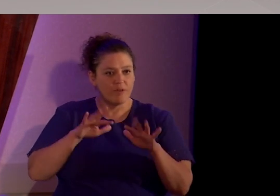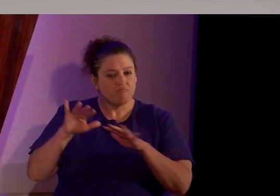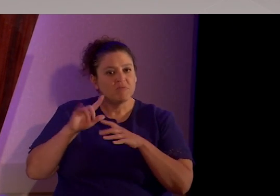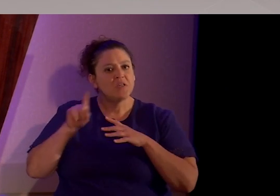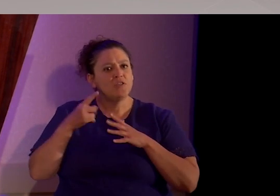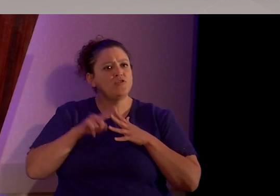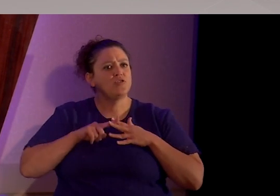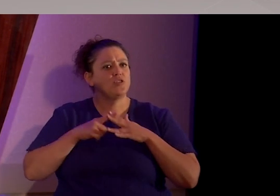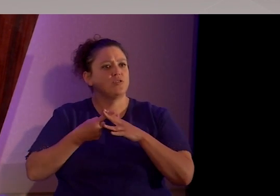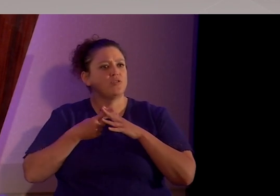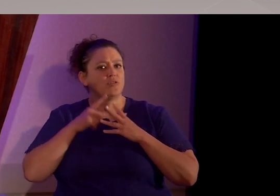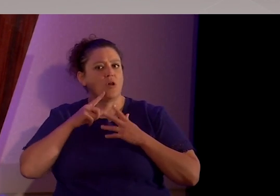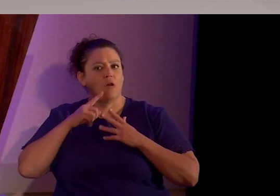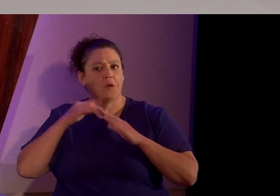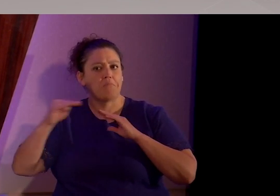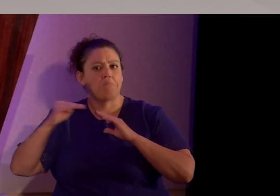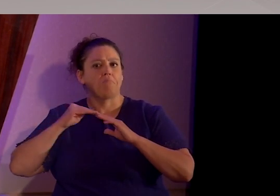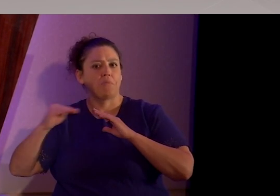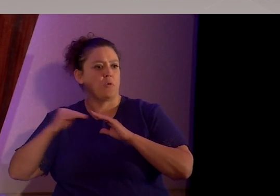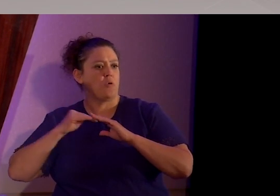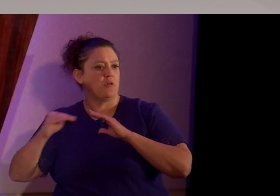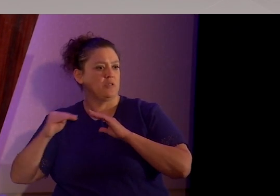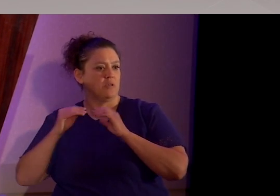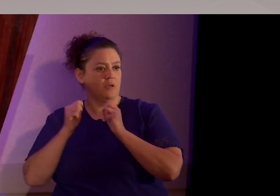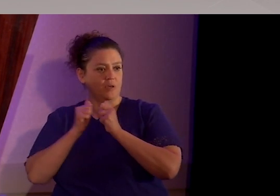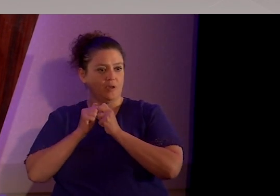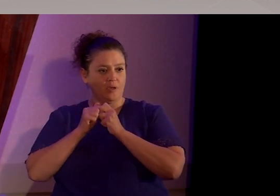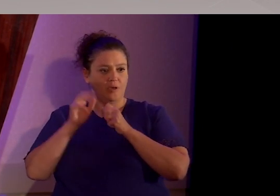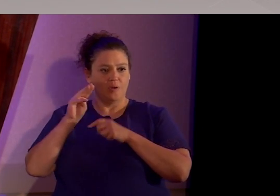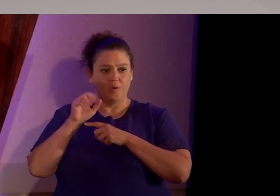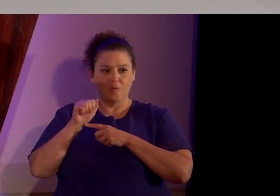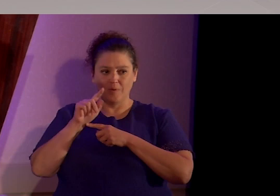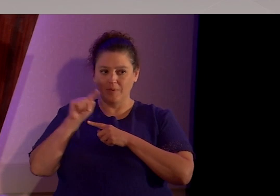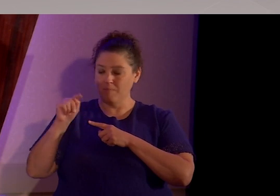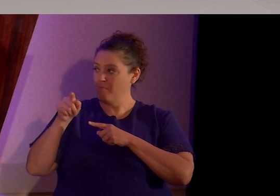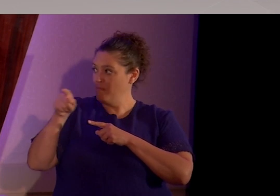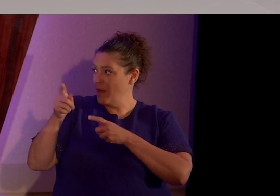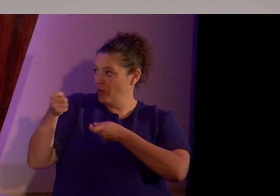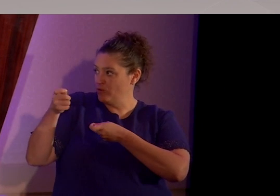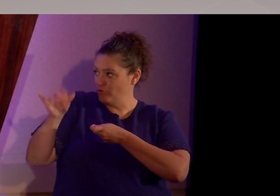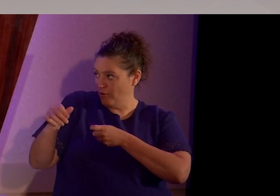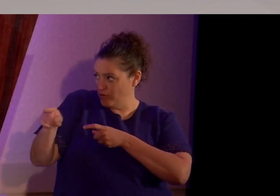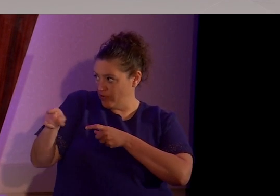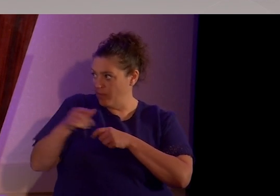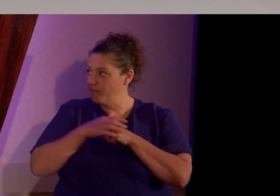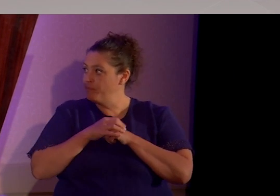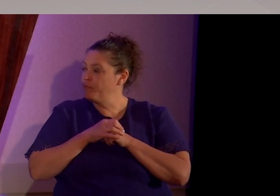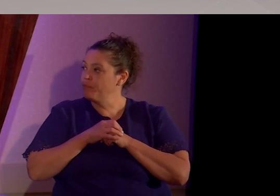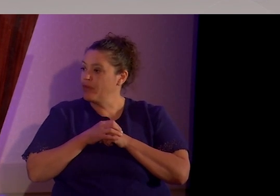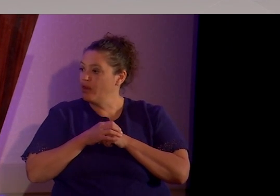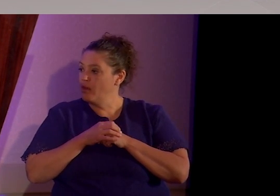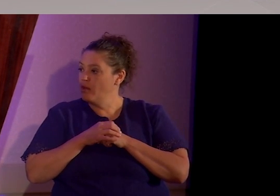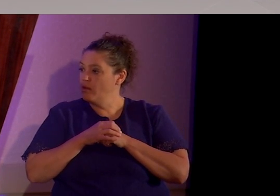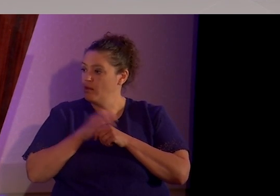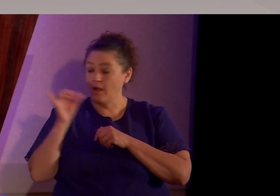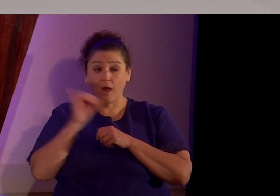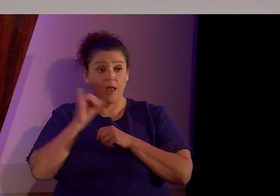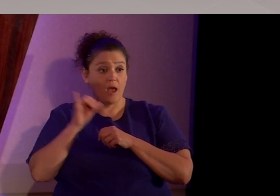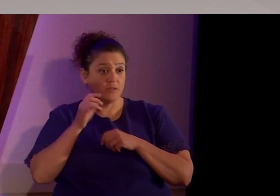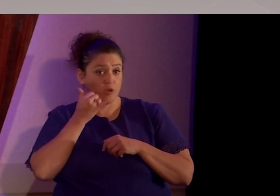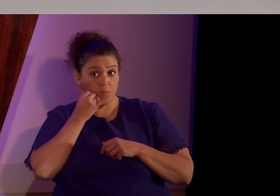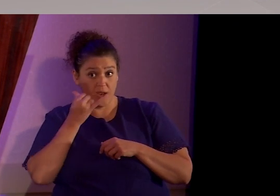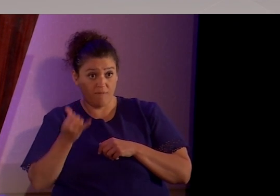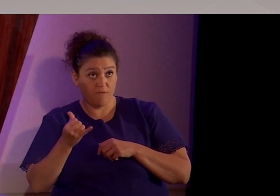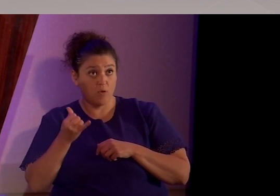started corresponding with Matt Dillahunty. I also made a prank call, which